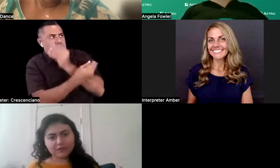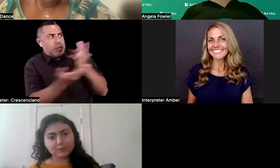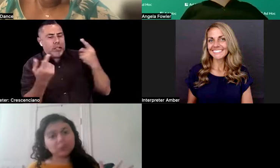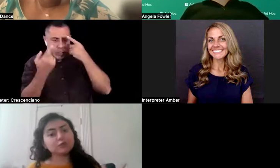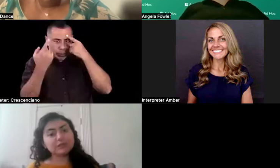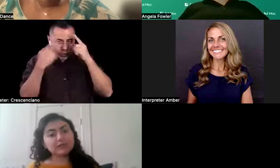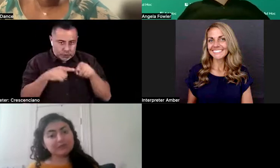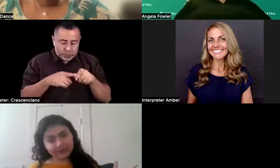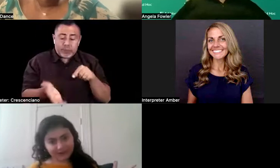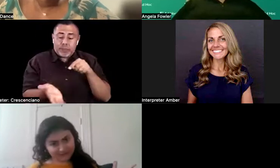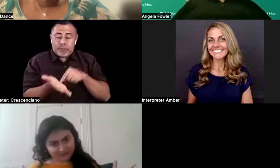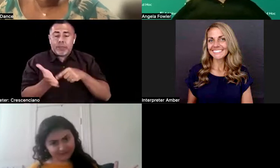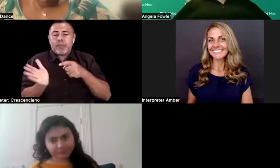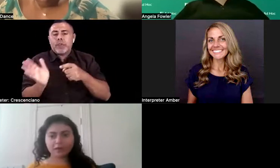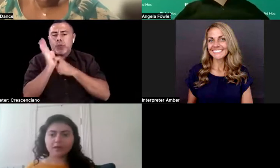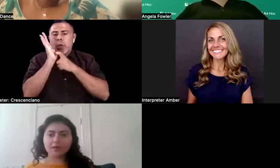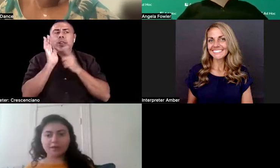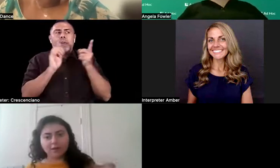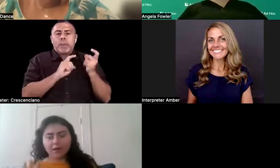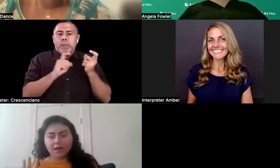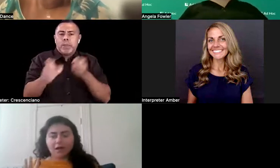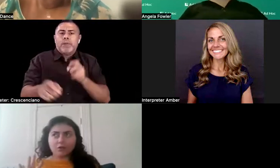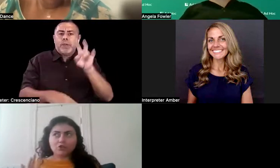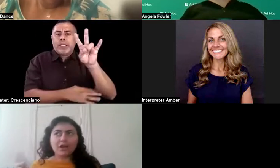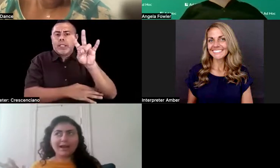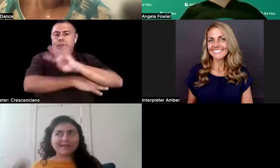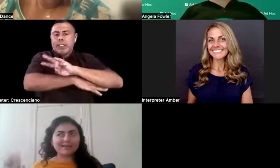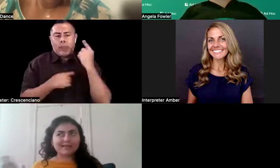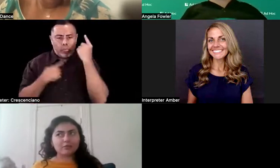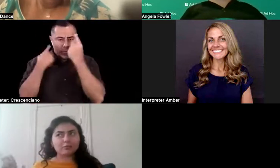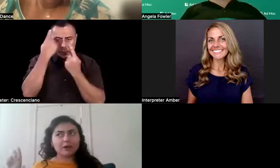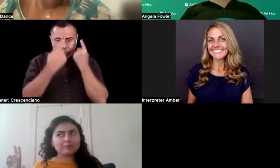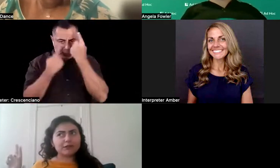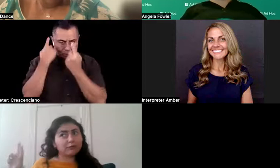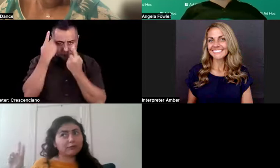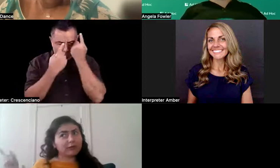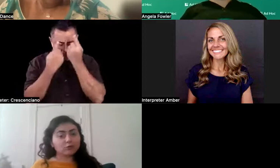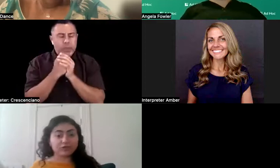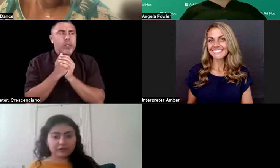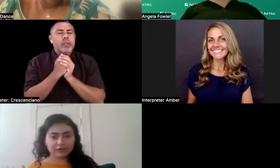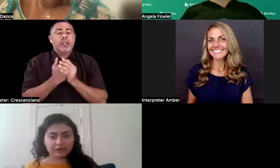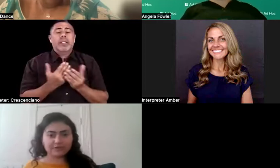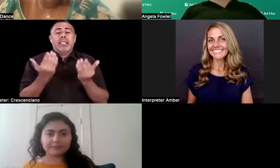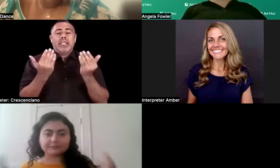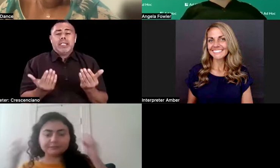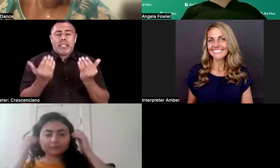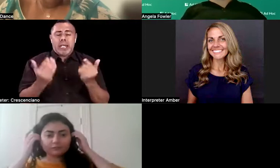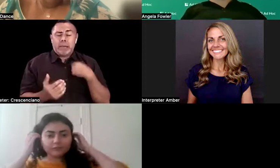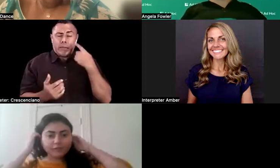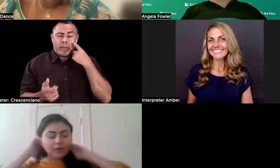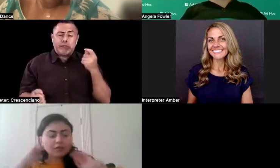It's supposed to be seven days, which I think it might be now five to seven days,